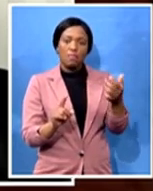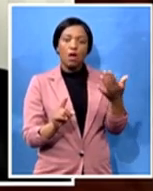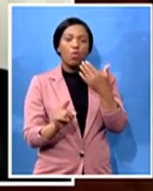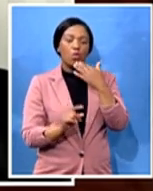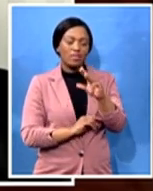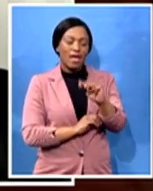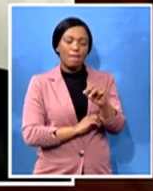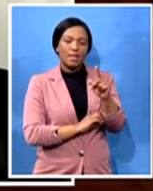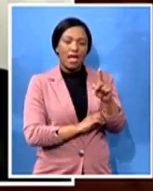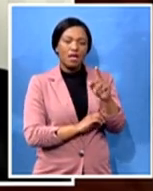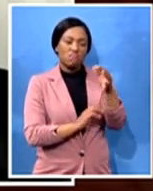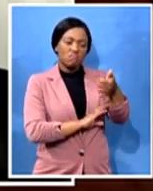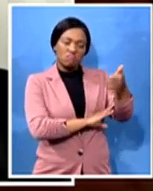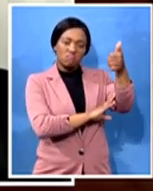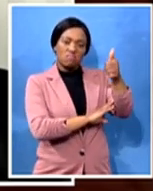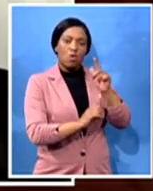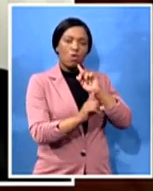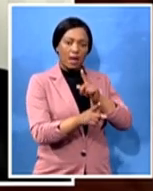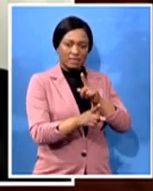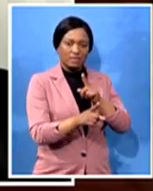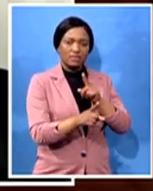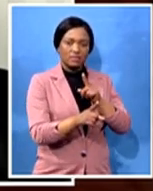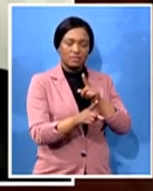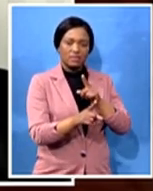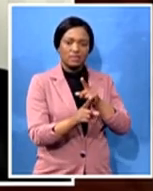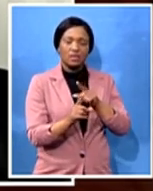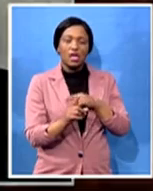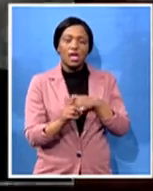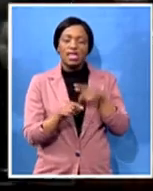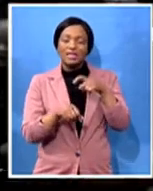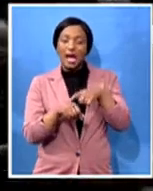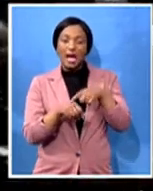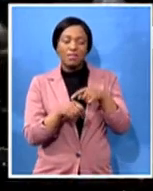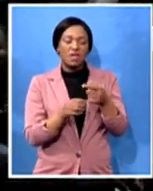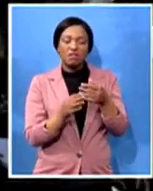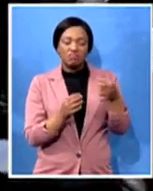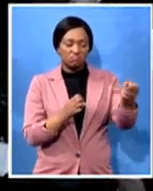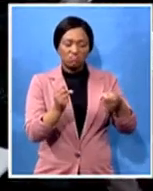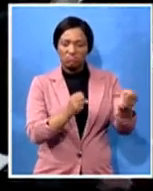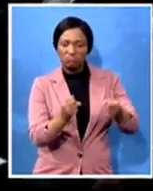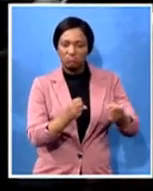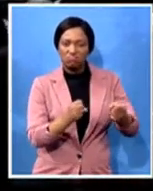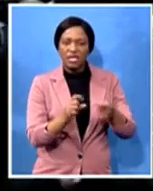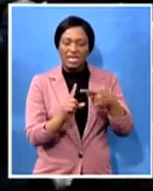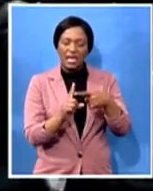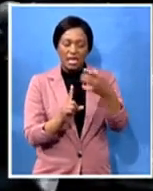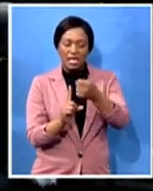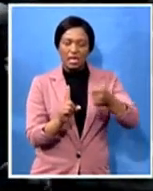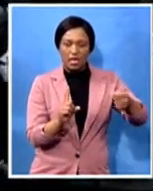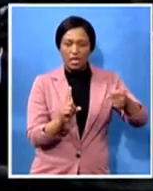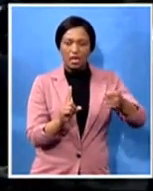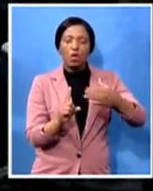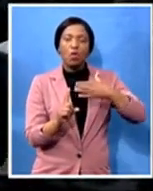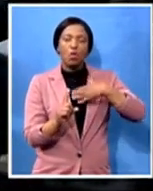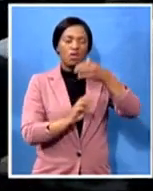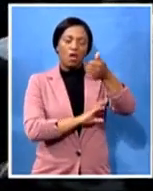shows that the then commander-in-chief nelson mandela